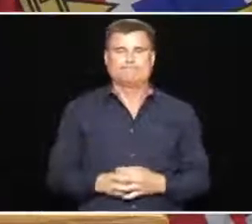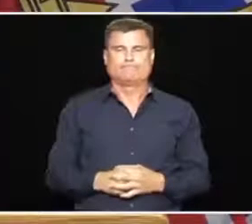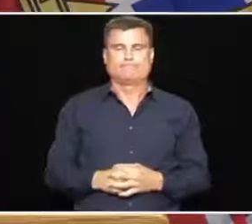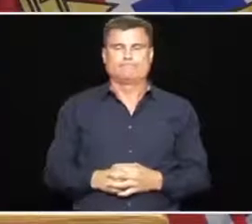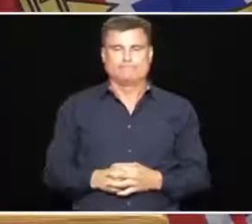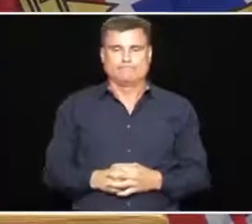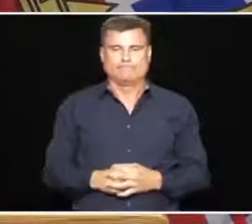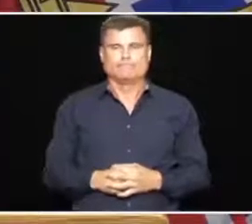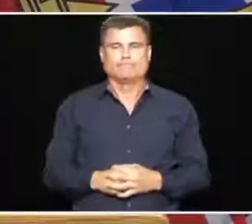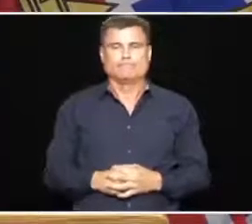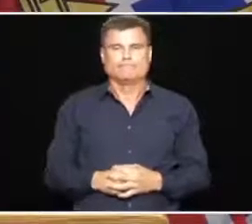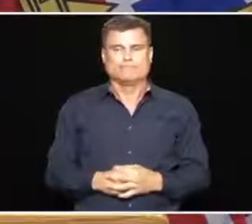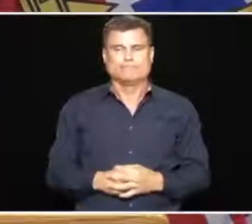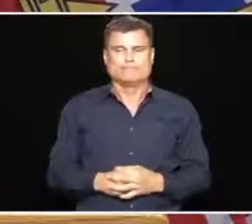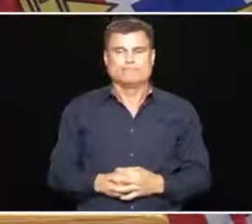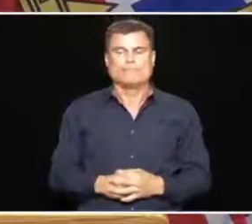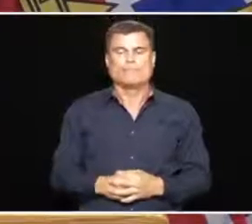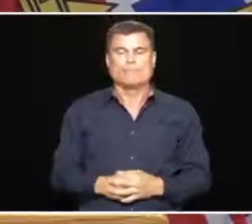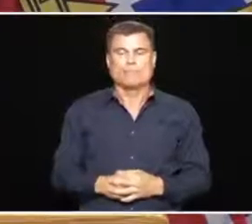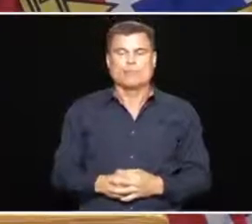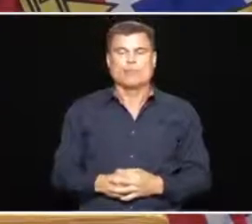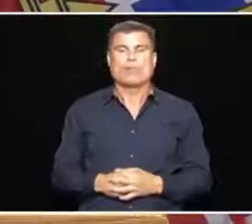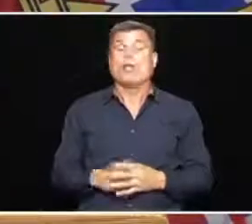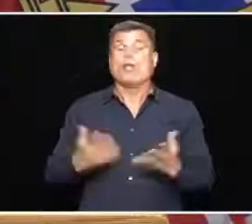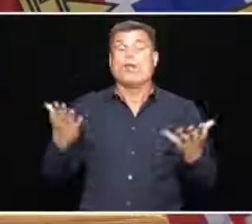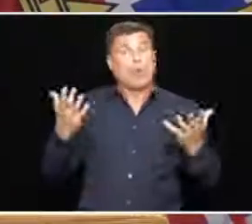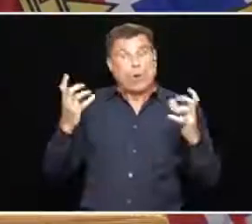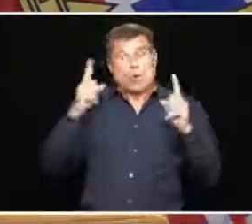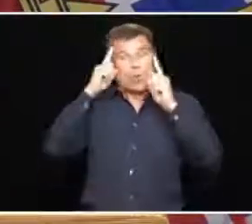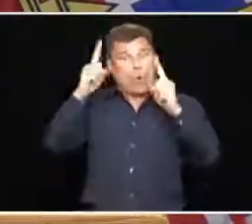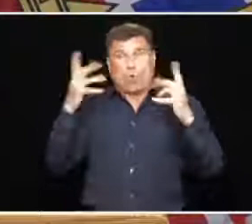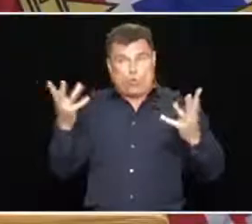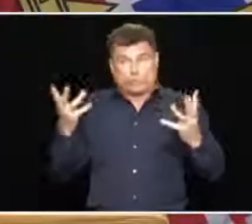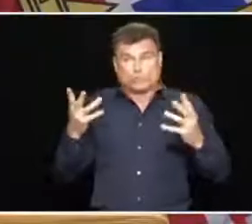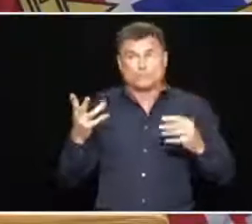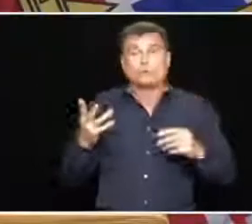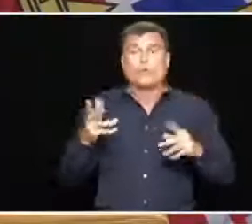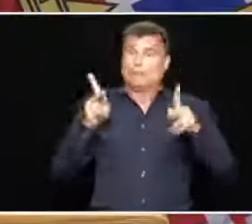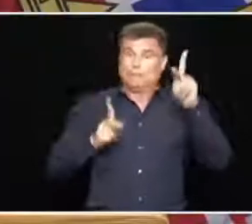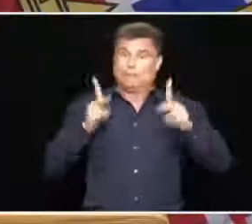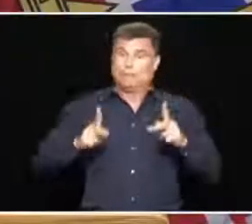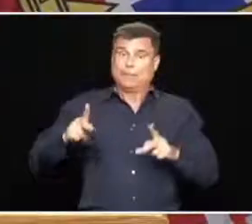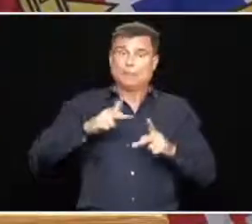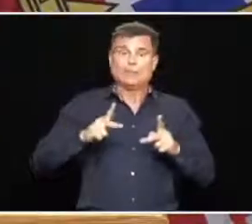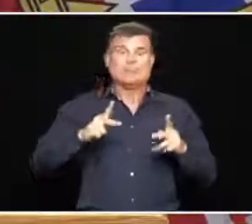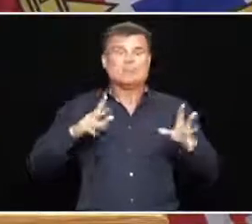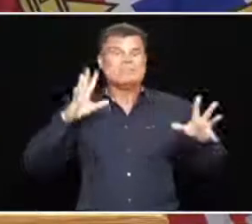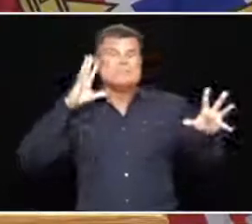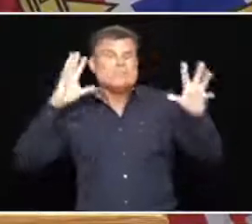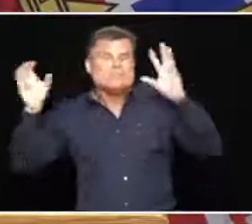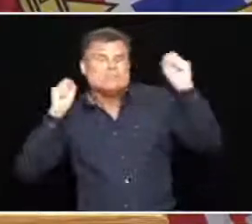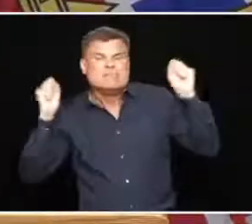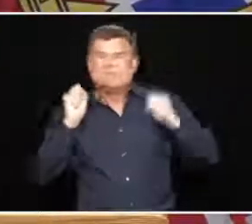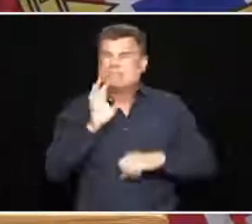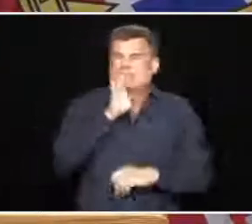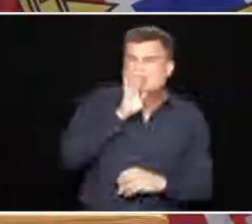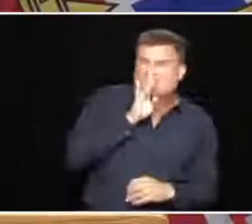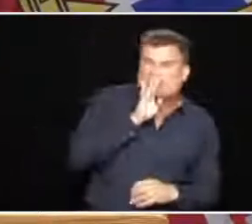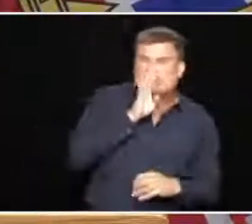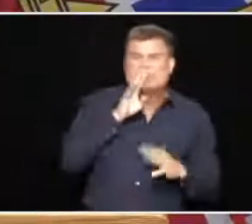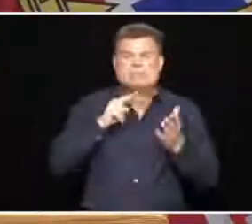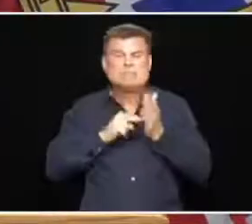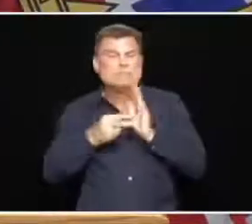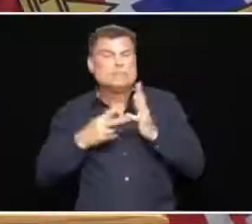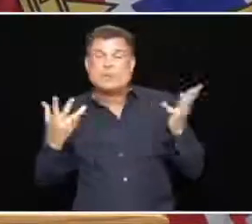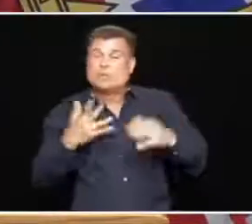In addition, we are putting in provisions to make it easier for people to avoid having to speak loudly, or shout, or